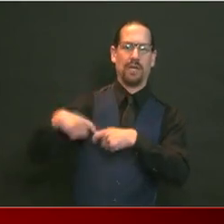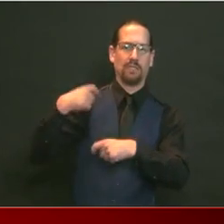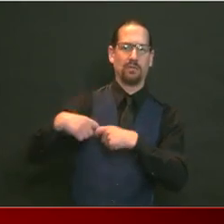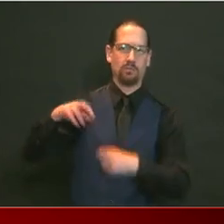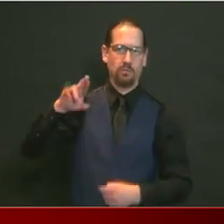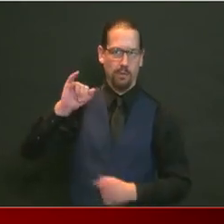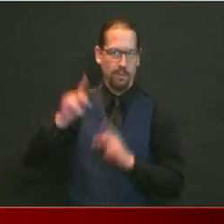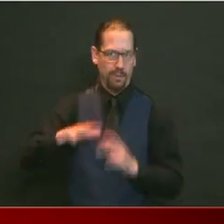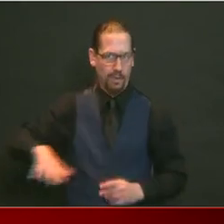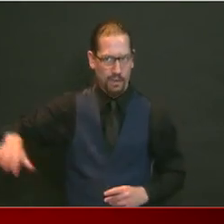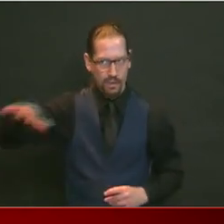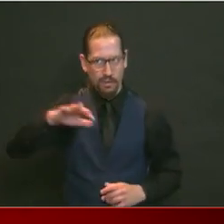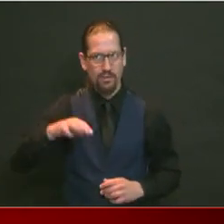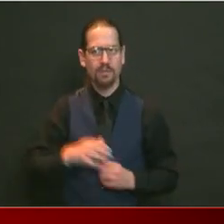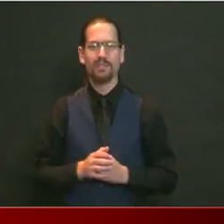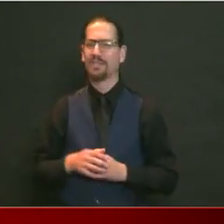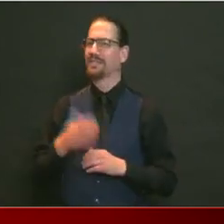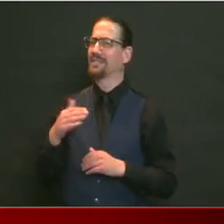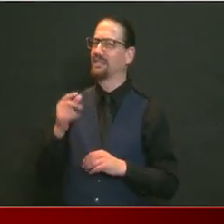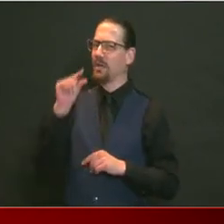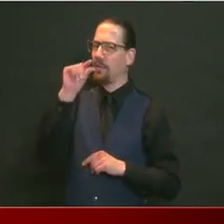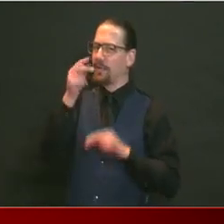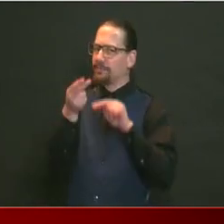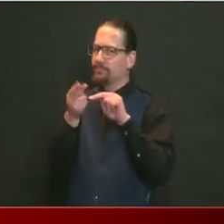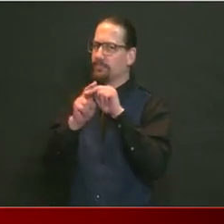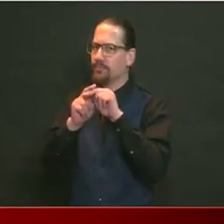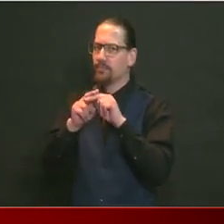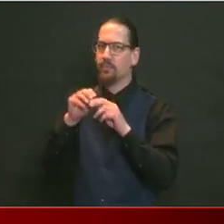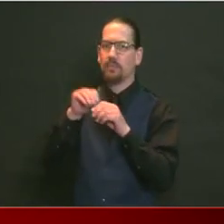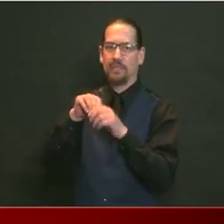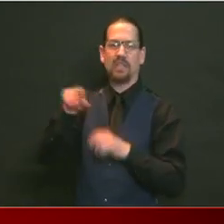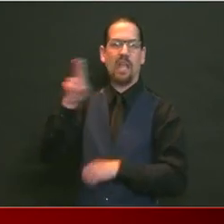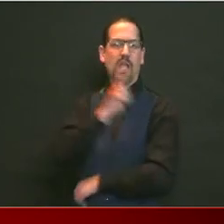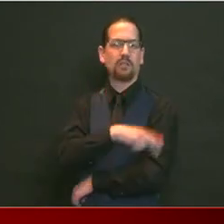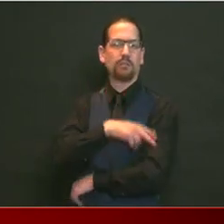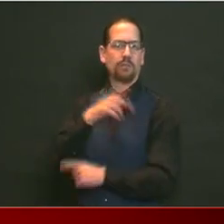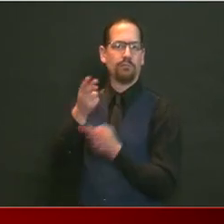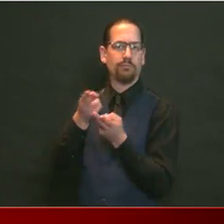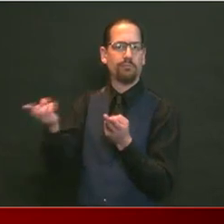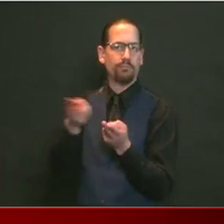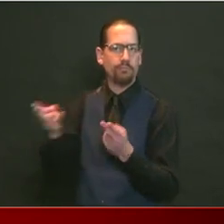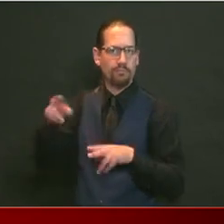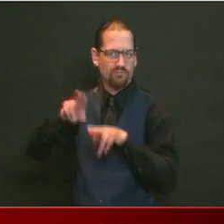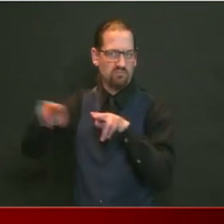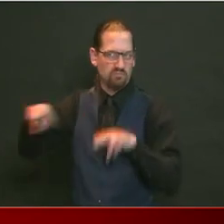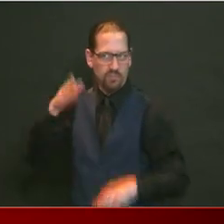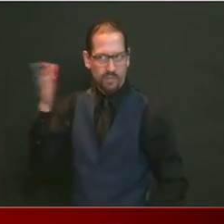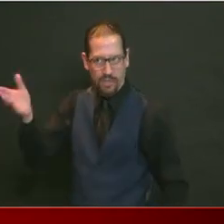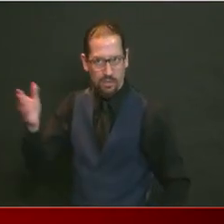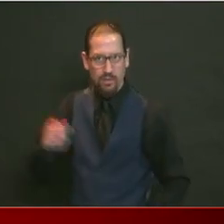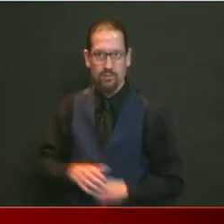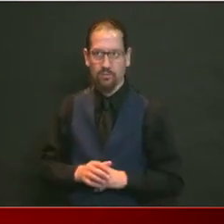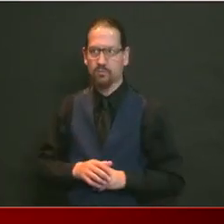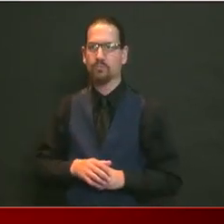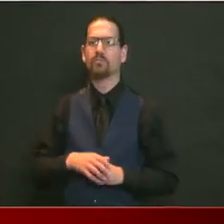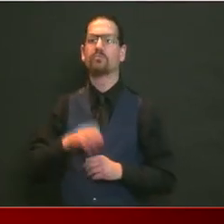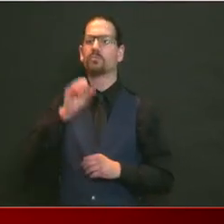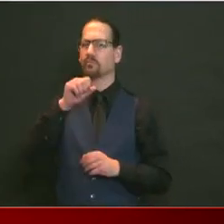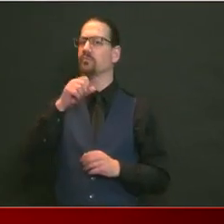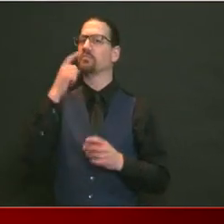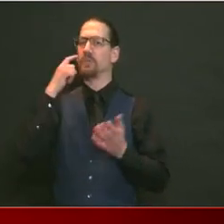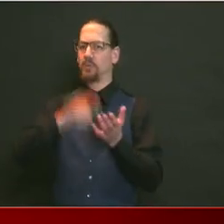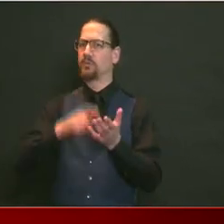elevated percent of cases and hospitalizations occurring among African American Rhode Islanders.